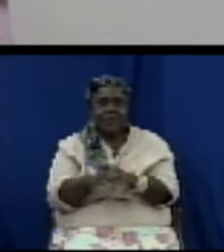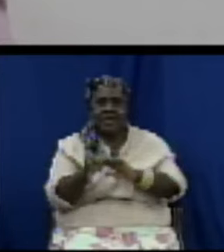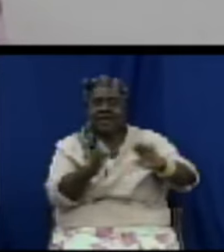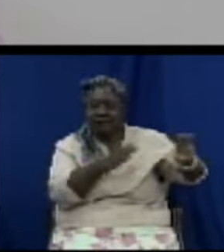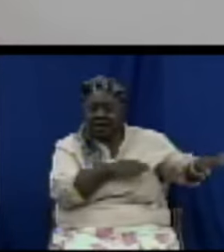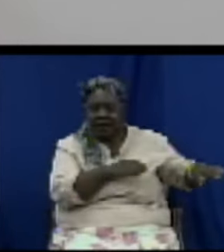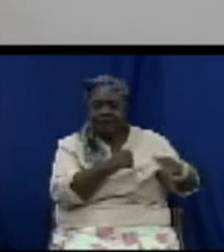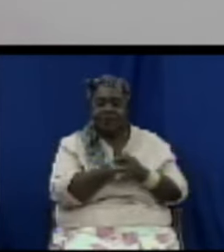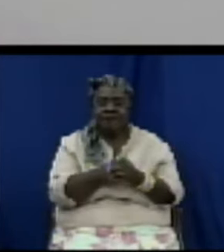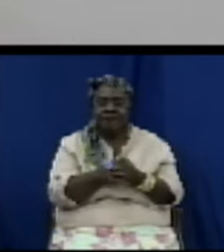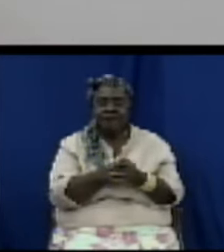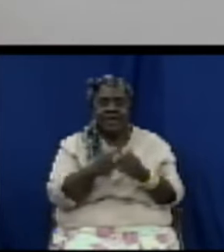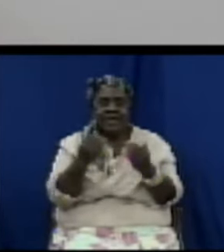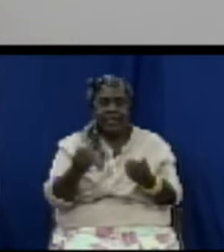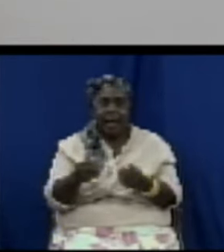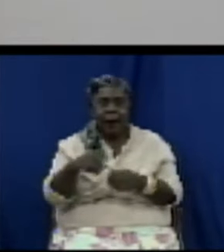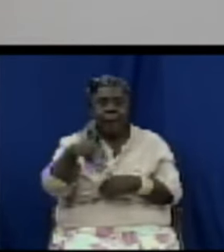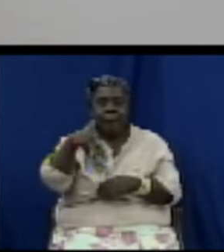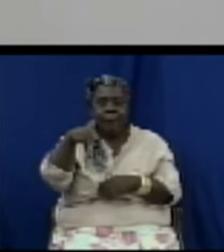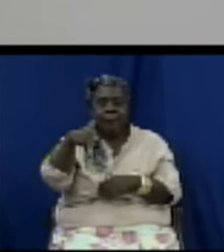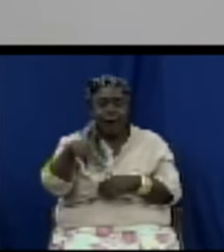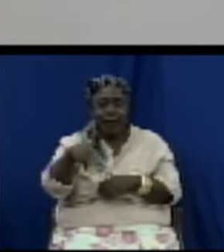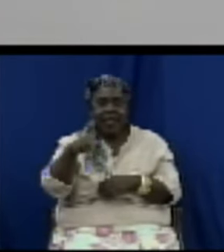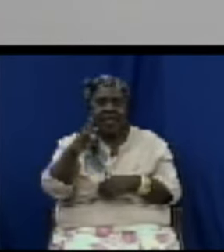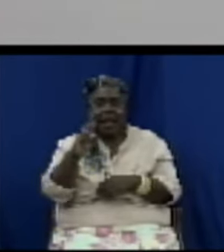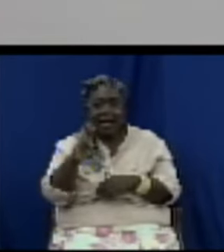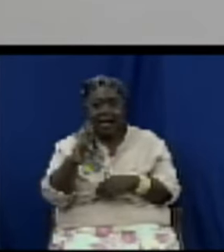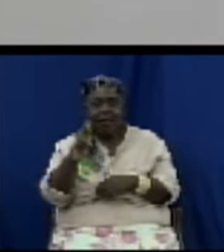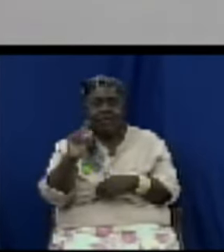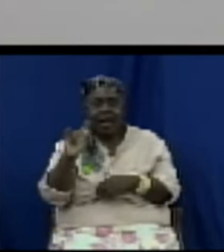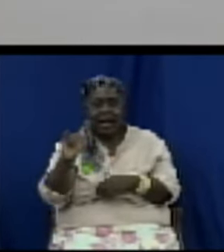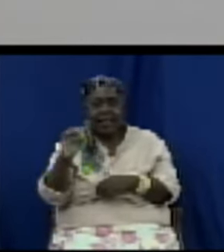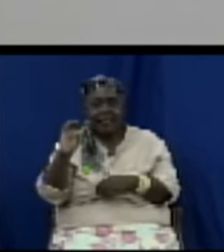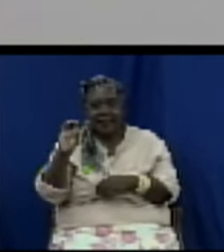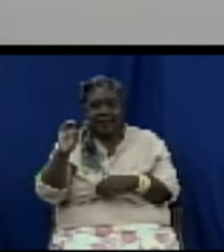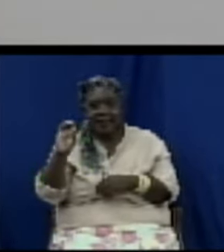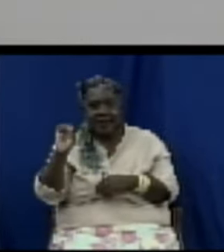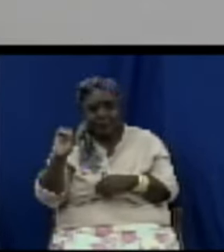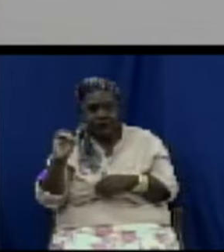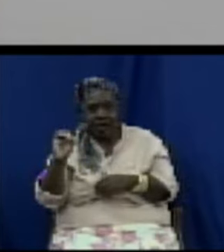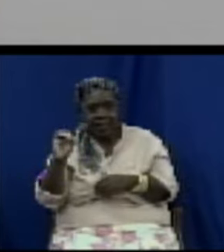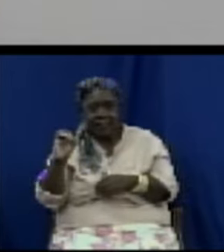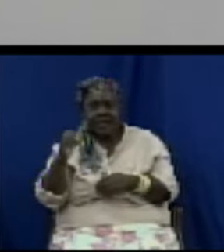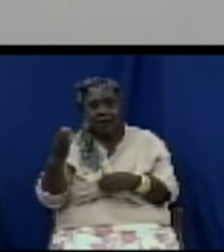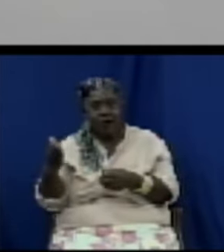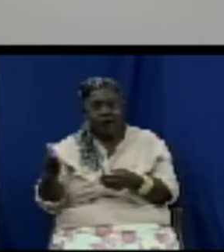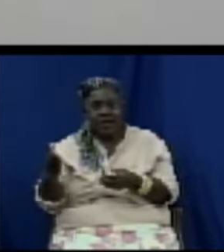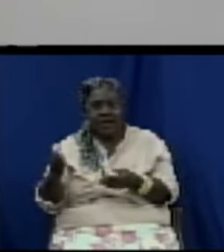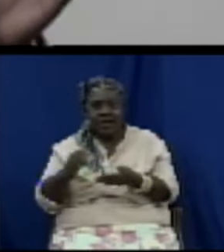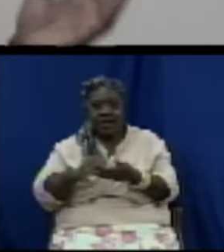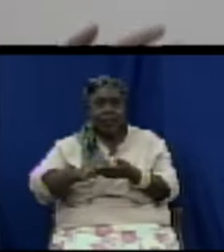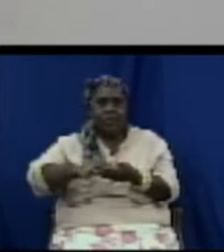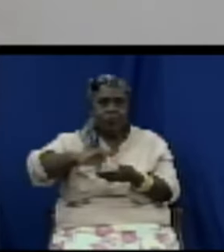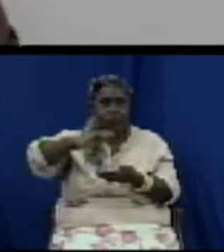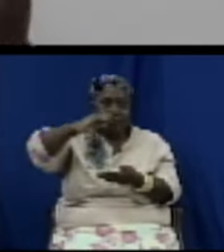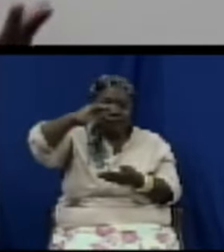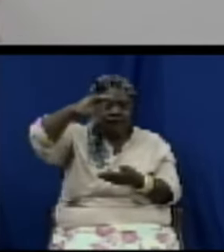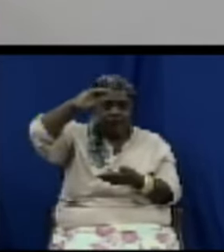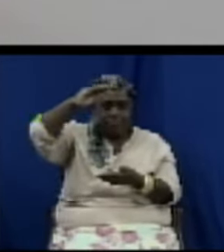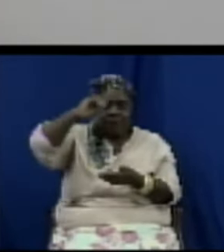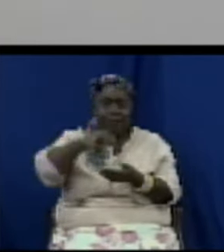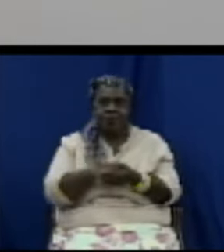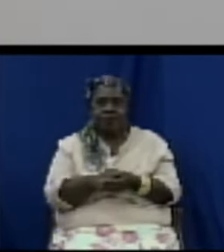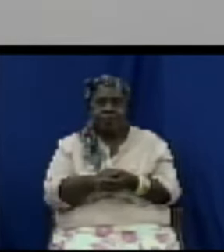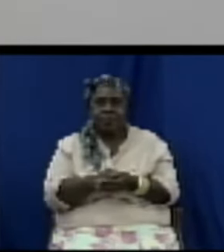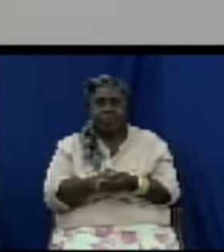to pricing when it comes to consumption last week just before the rain like everybody I went for the